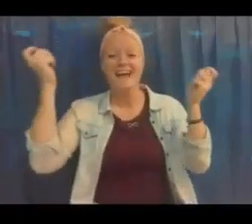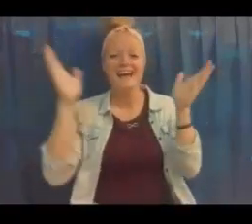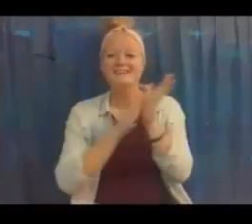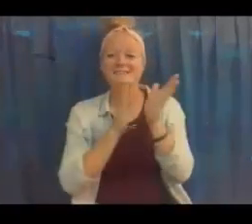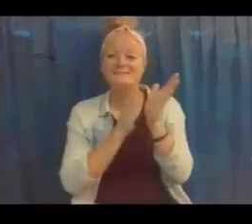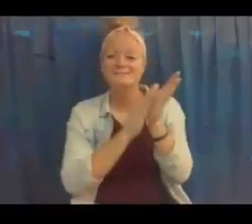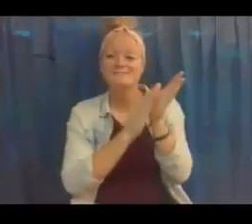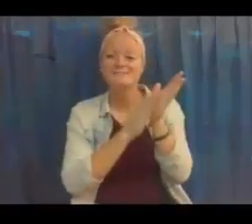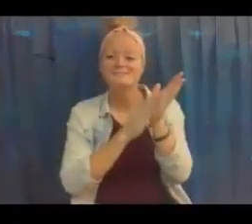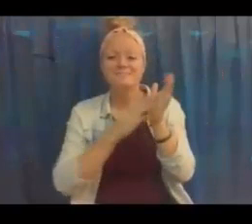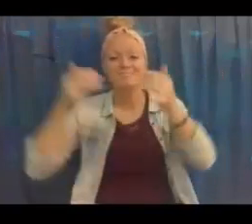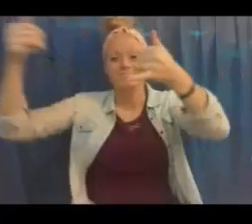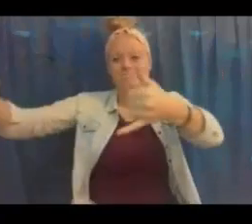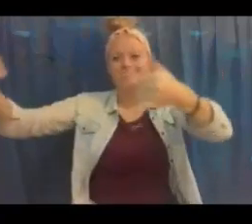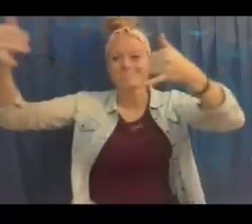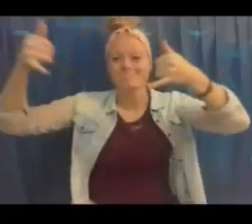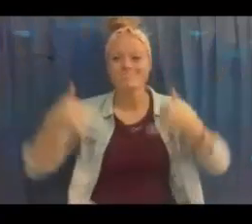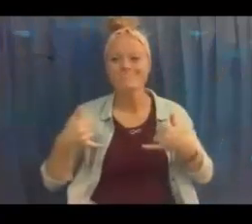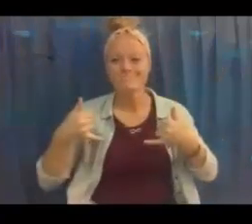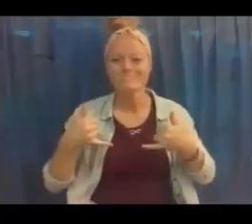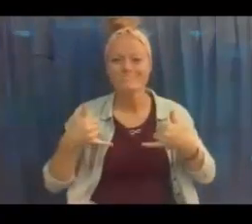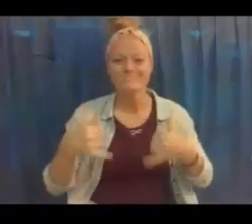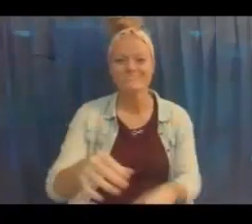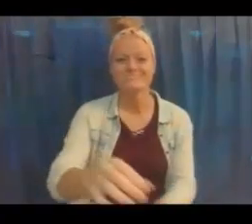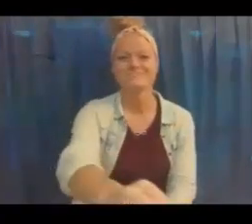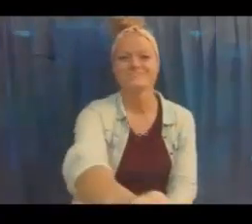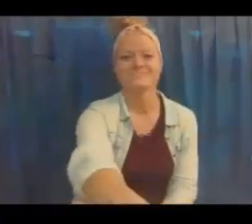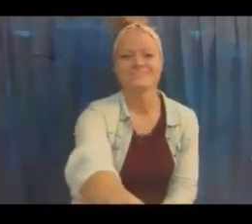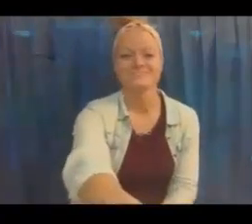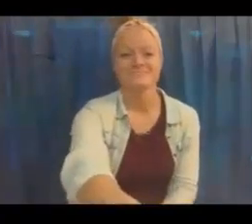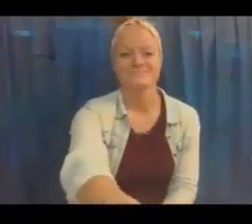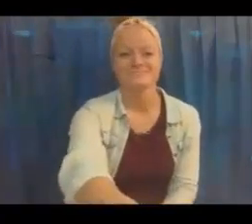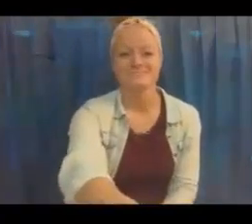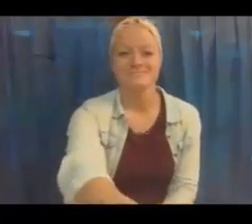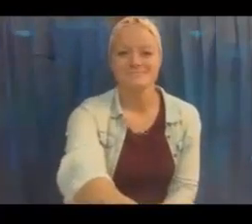So they celebrated and gave him a trophy.